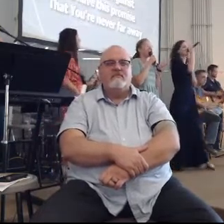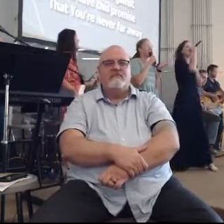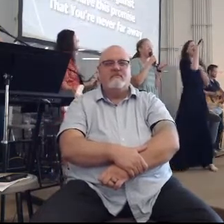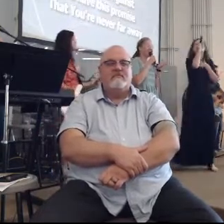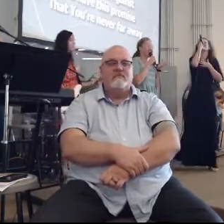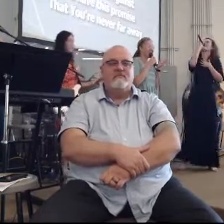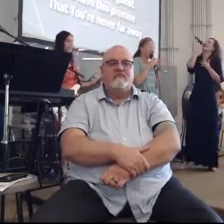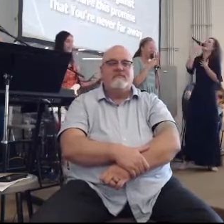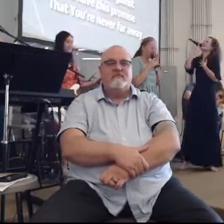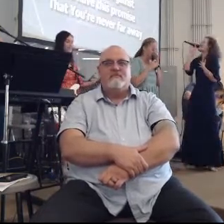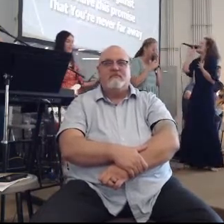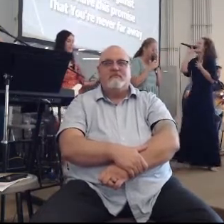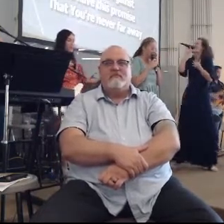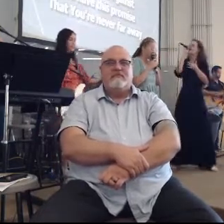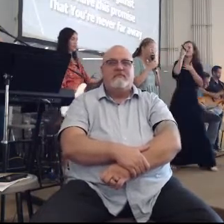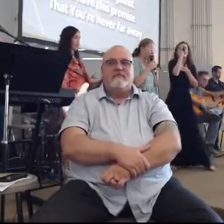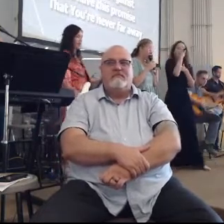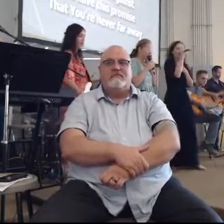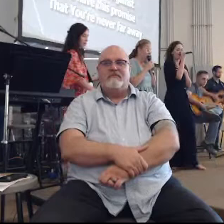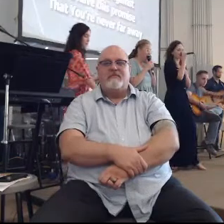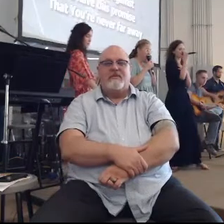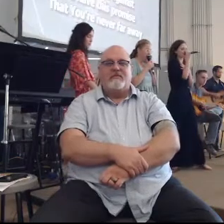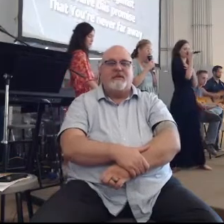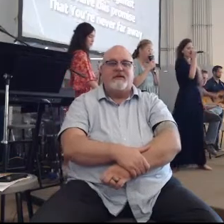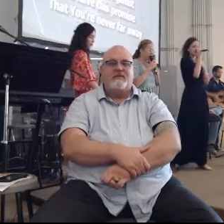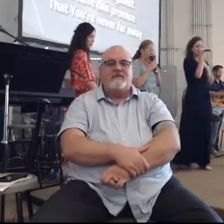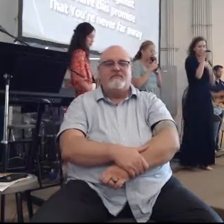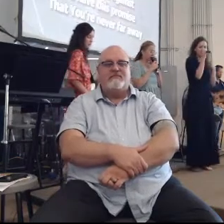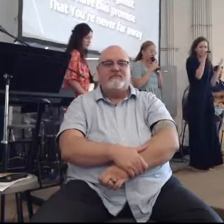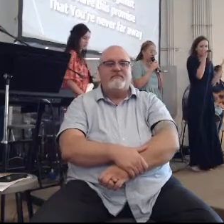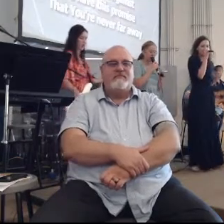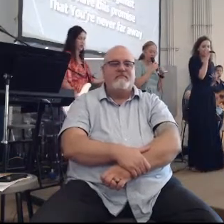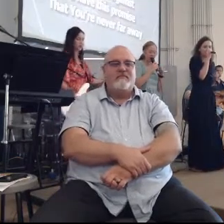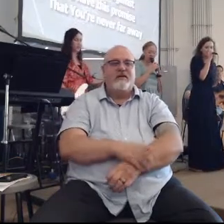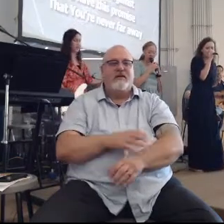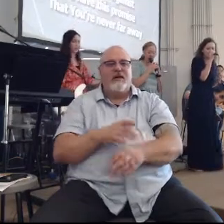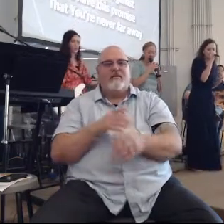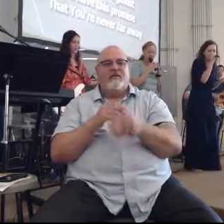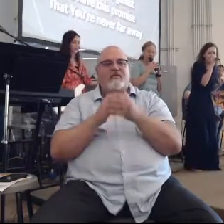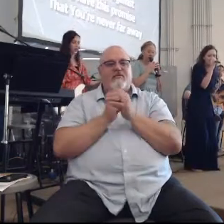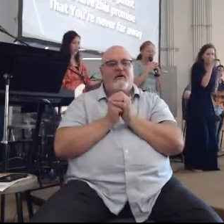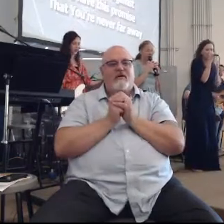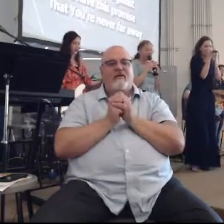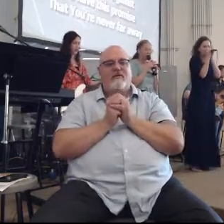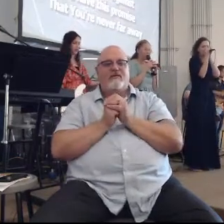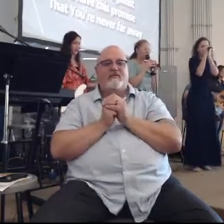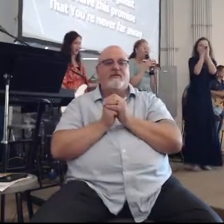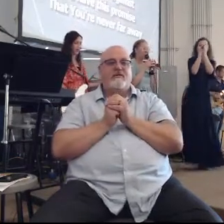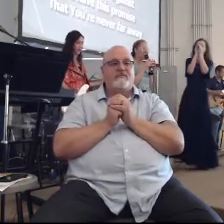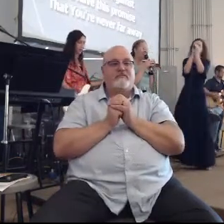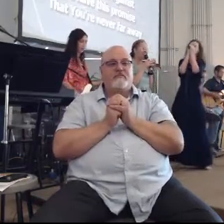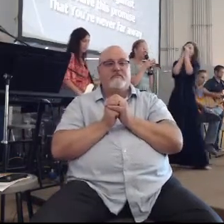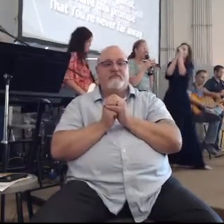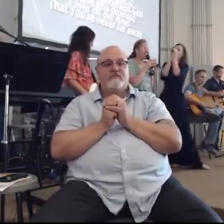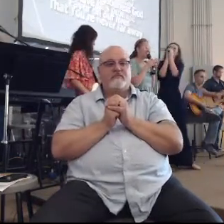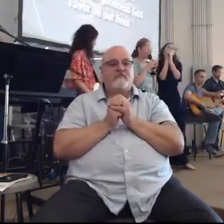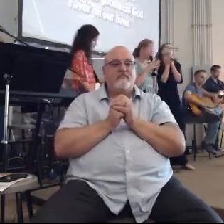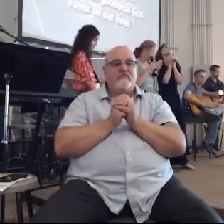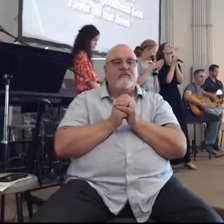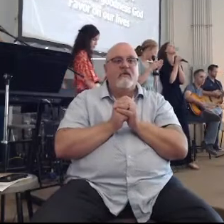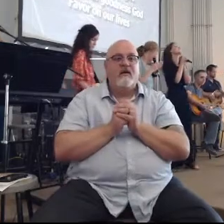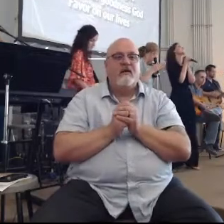stands against We have this promise But You're never far away